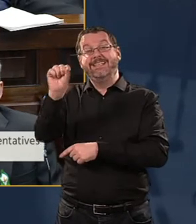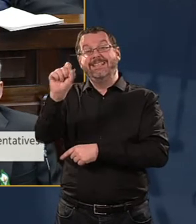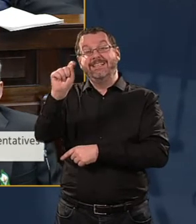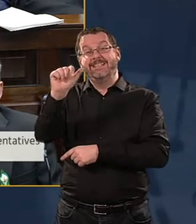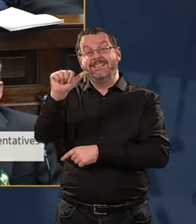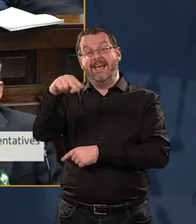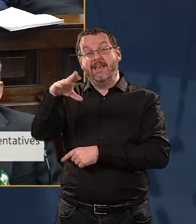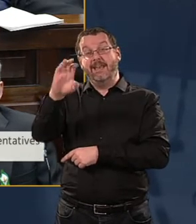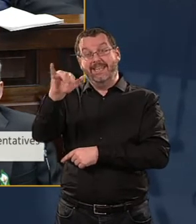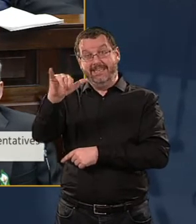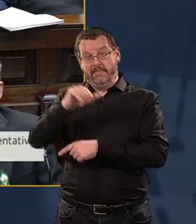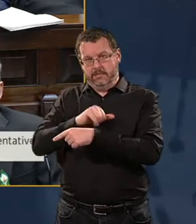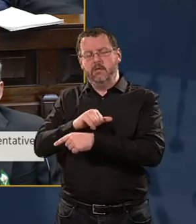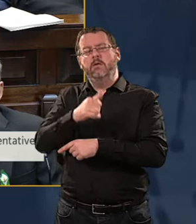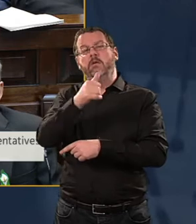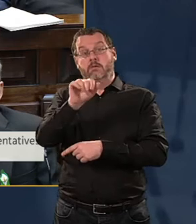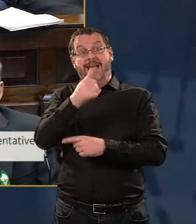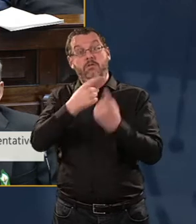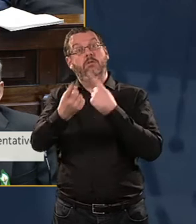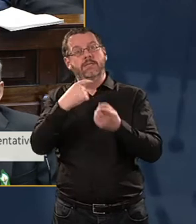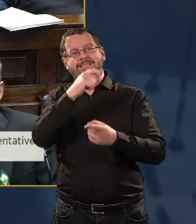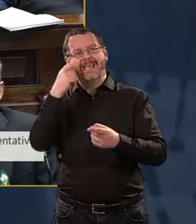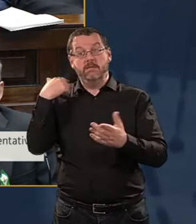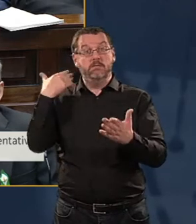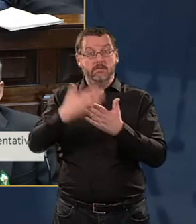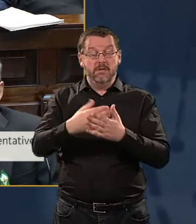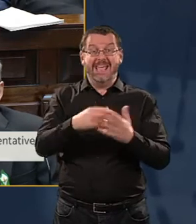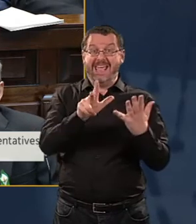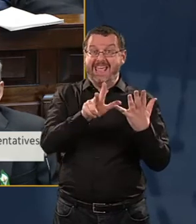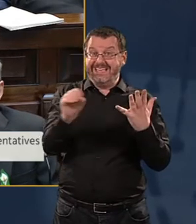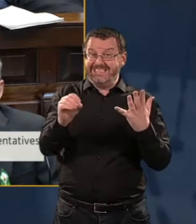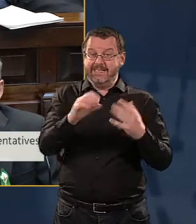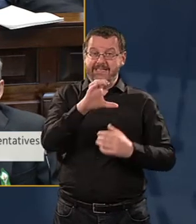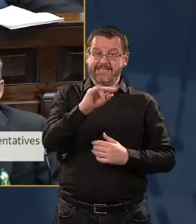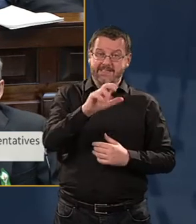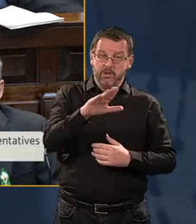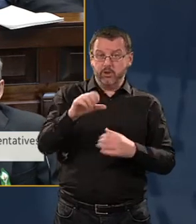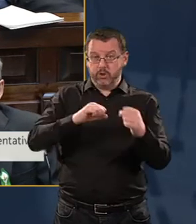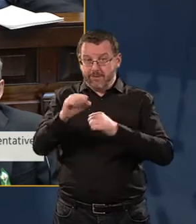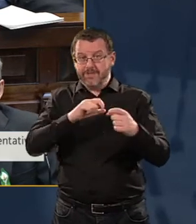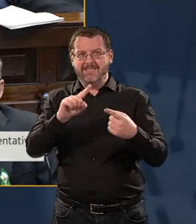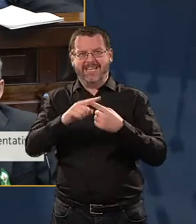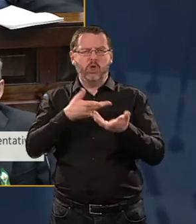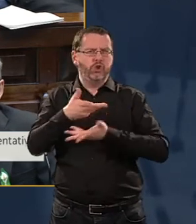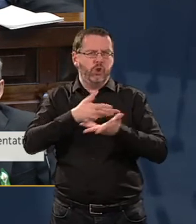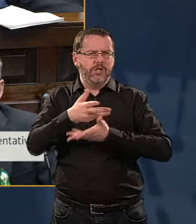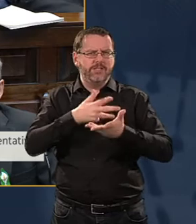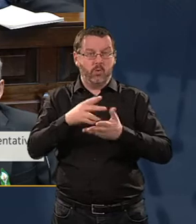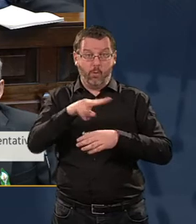we know that for over two years, 80 civil servants and consultants have been working on this tender process.